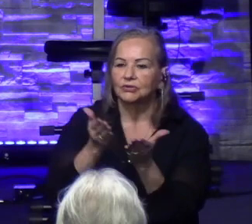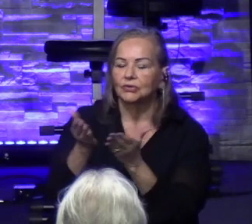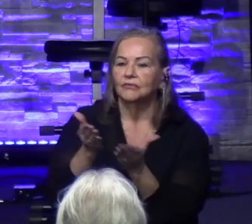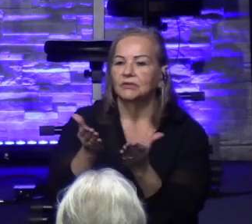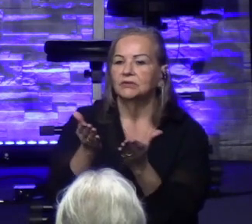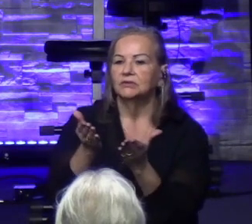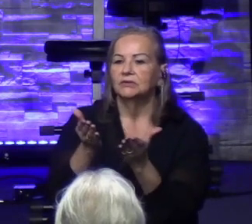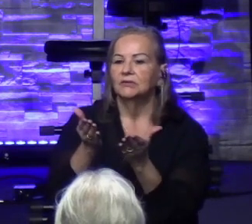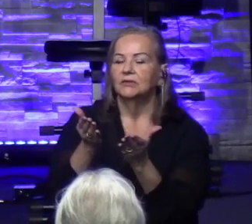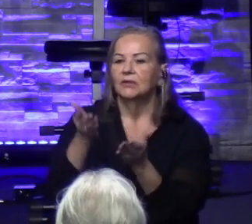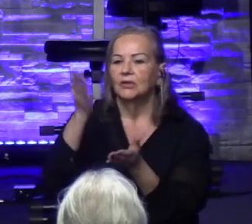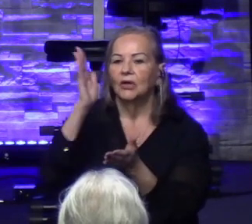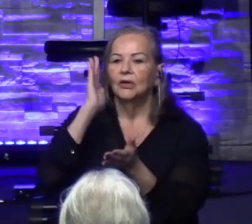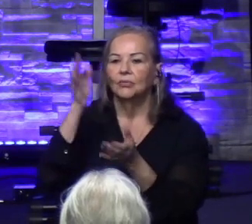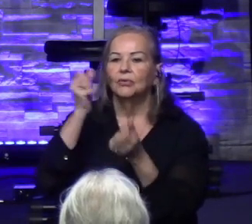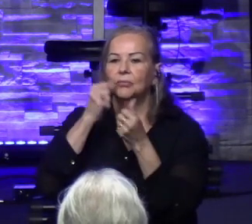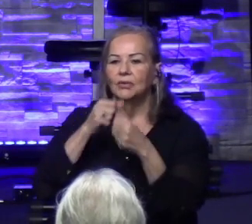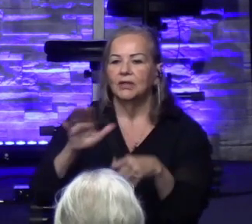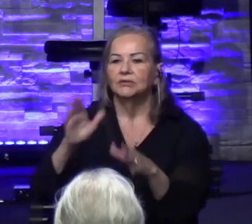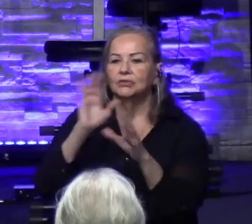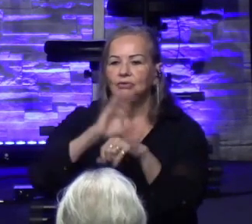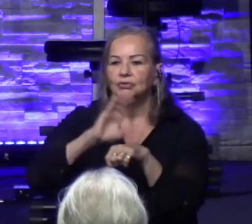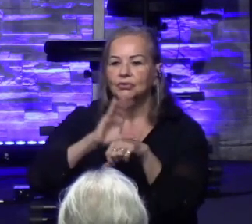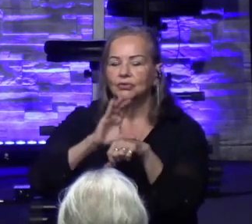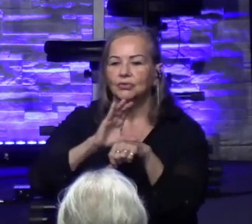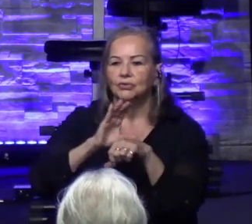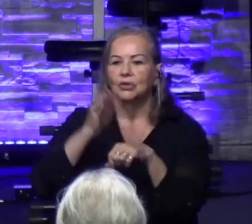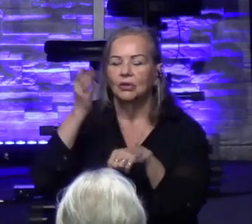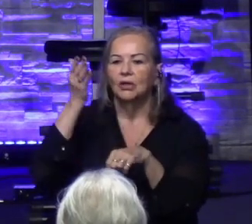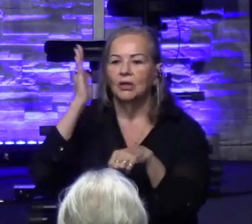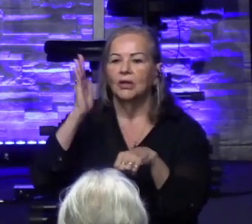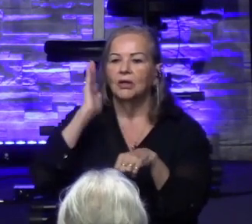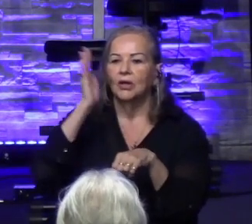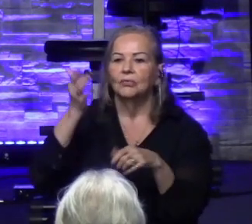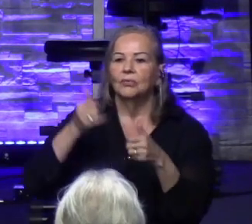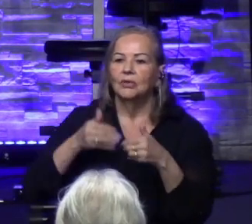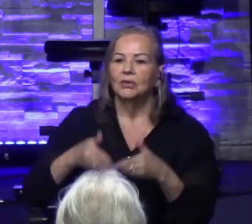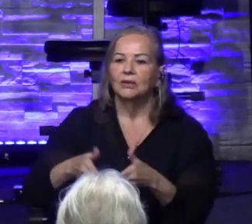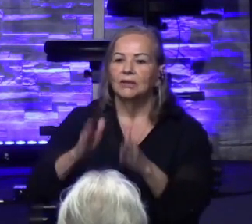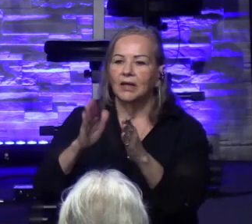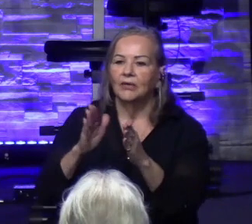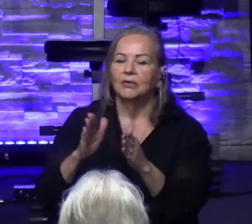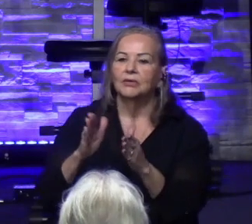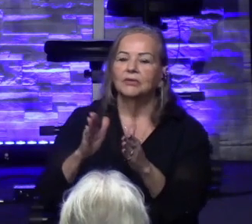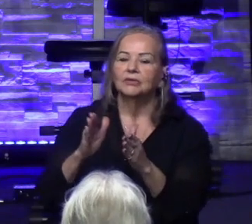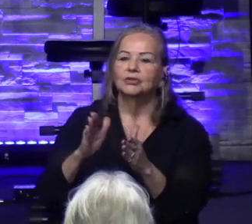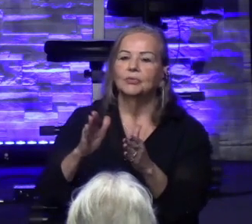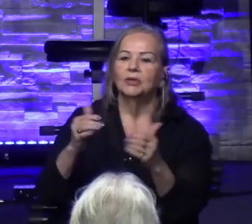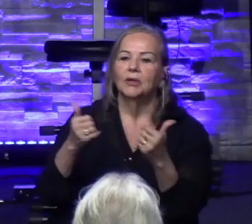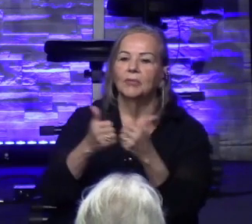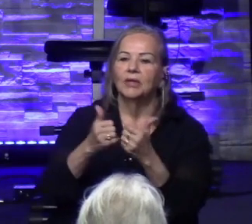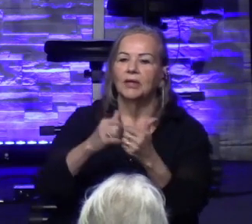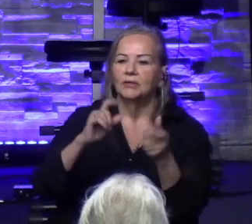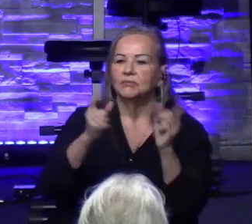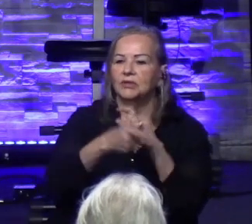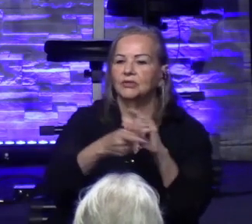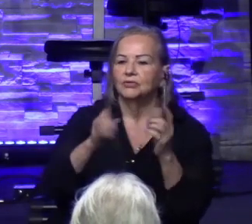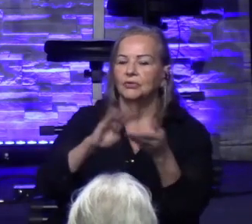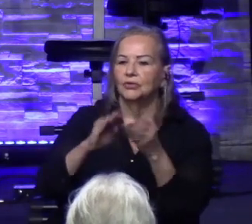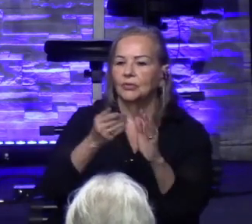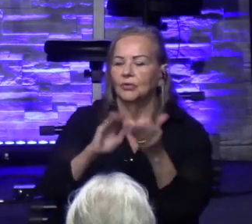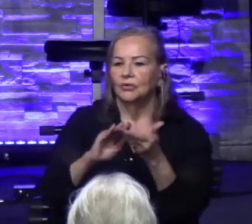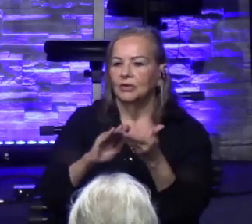then God's going to bless this church. God's going to allow us to go and be a game changer here in the community